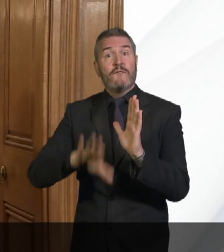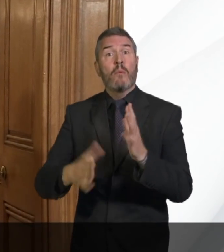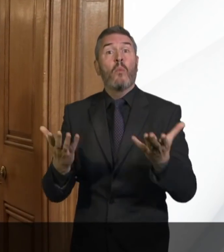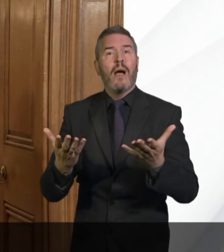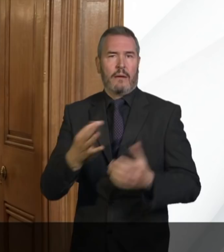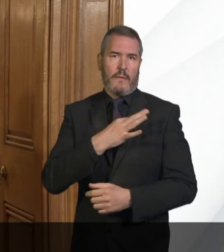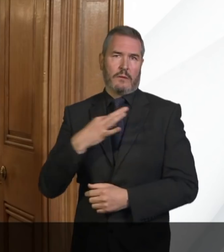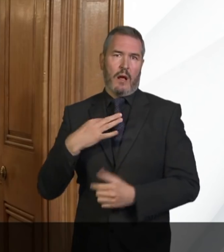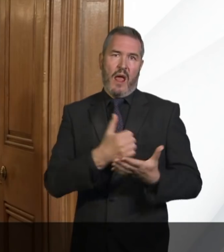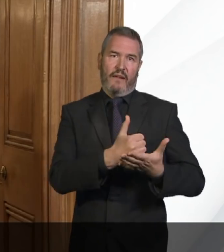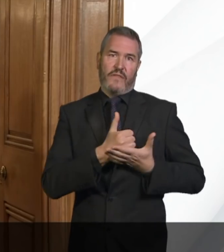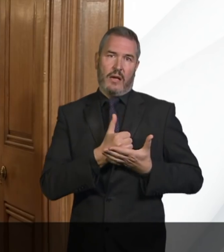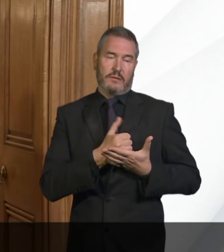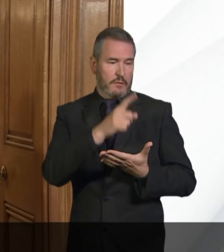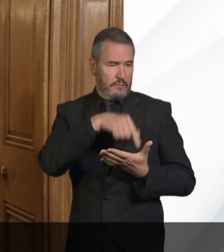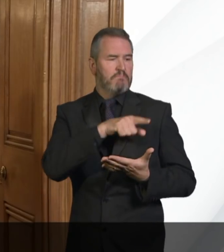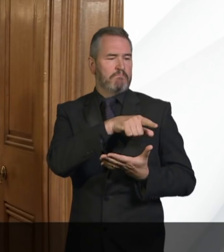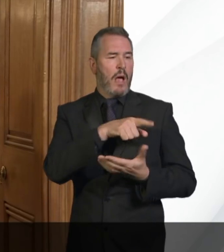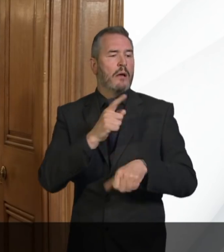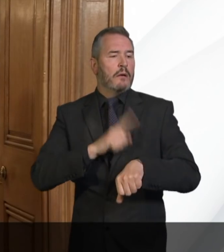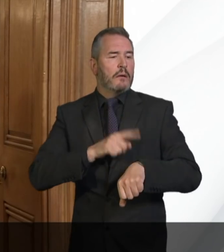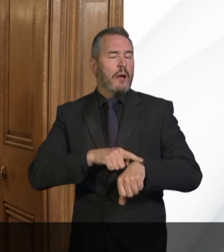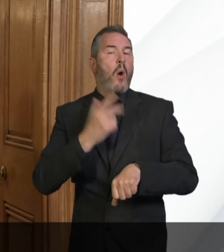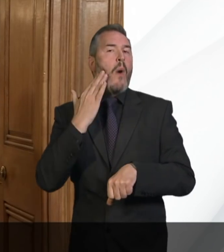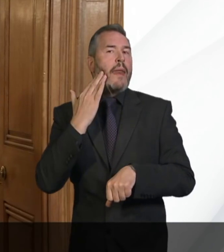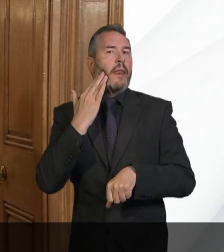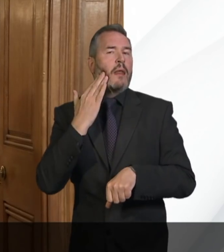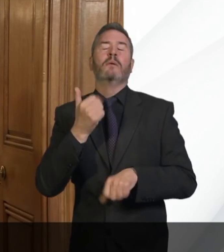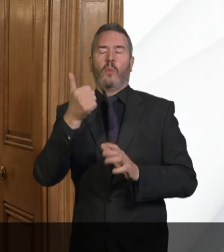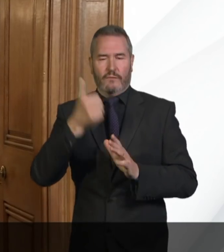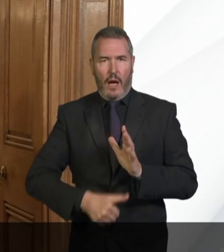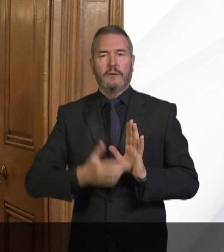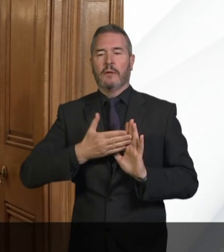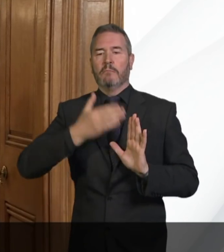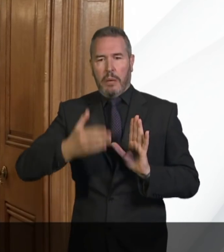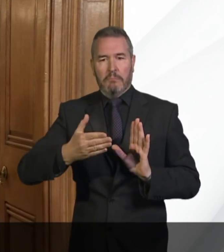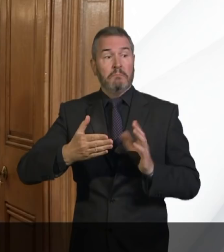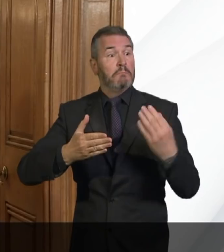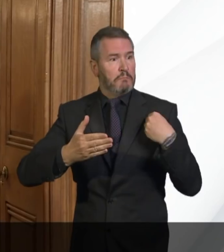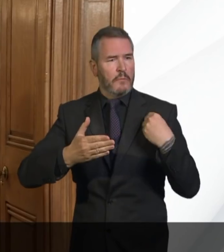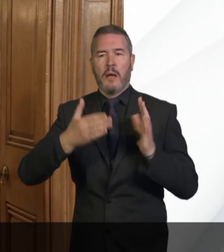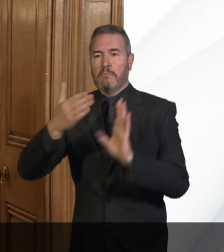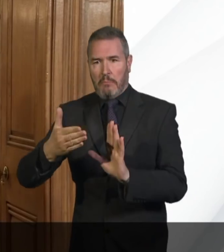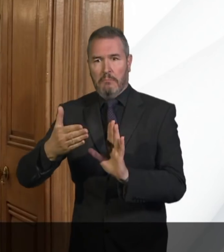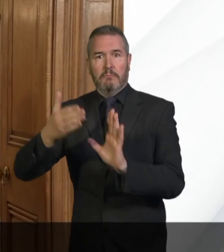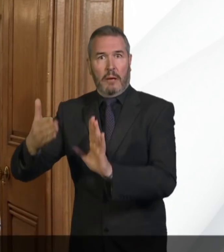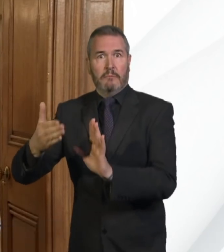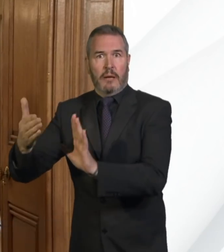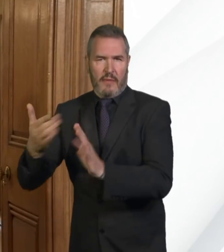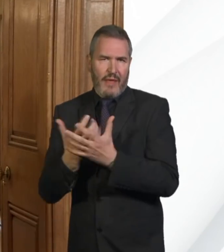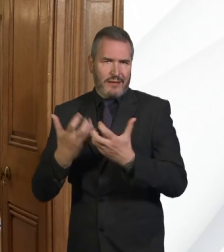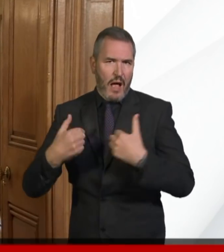advice, we have chosen the right time for this country to implement them. And we've taken a number of very significant steps